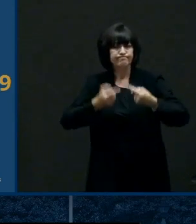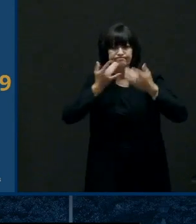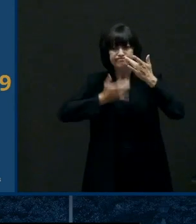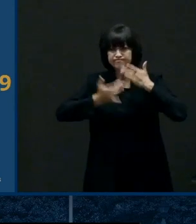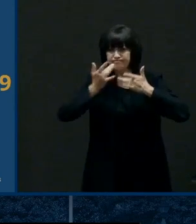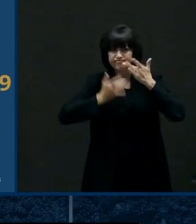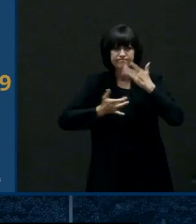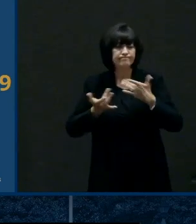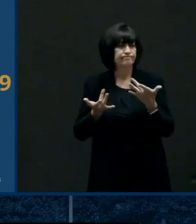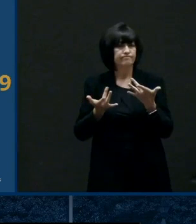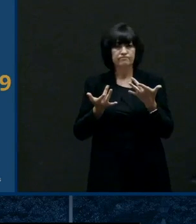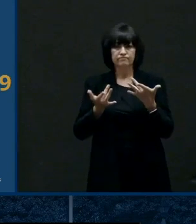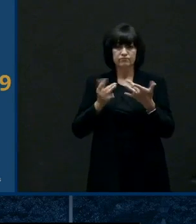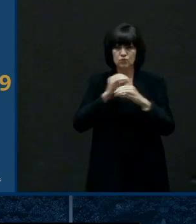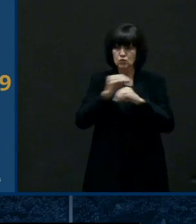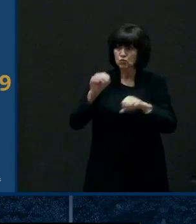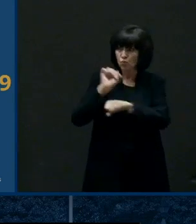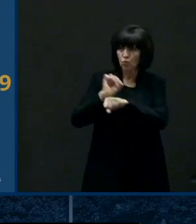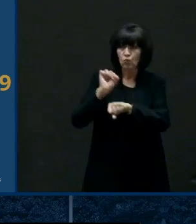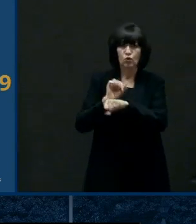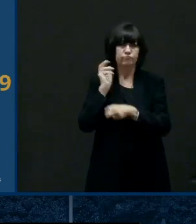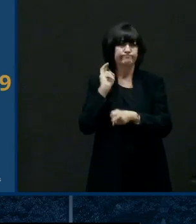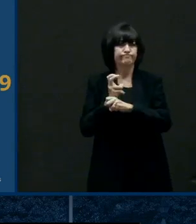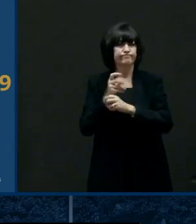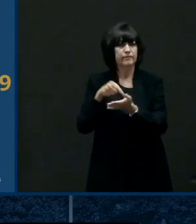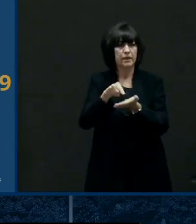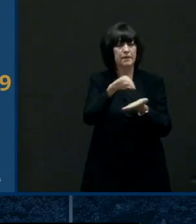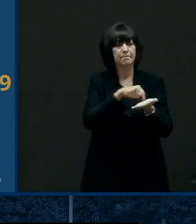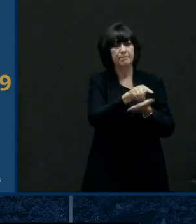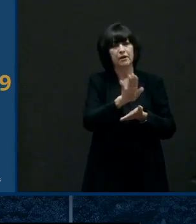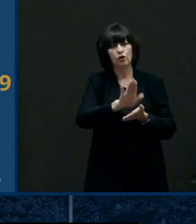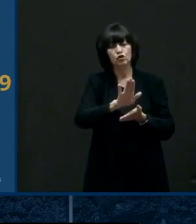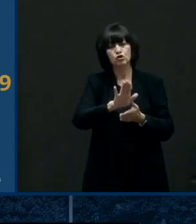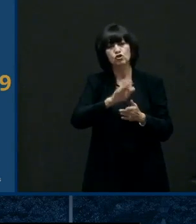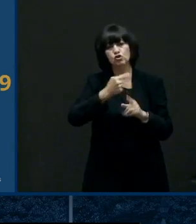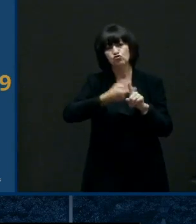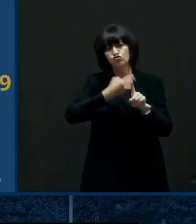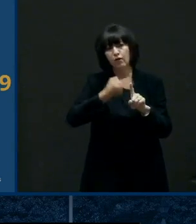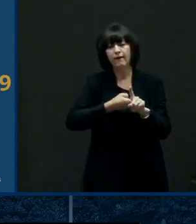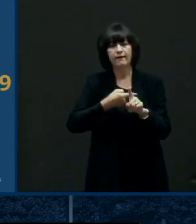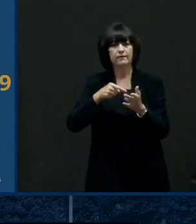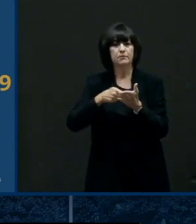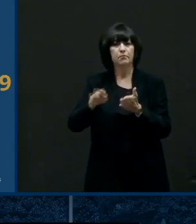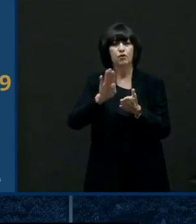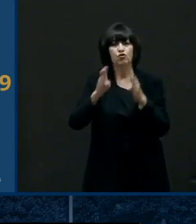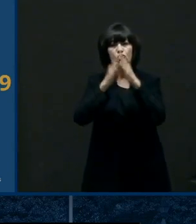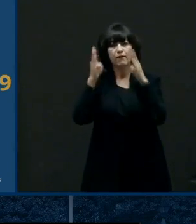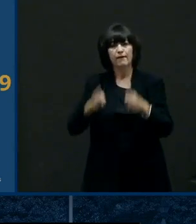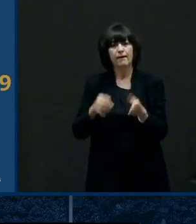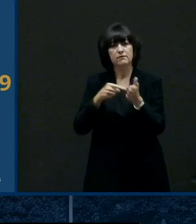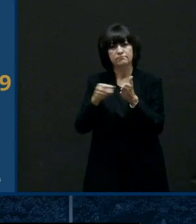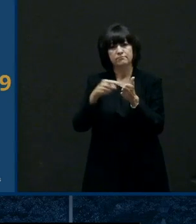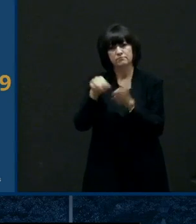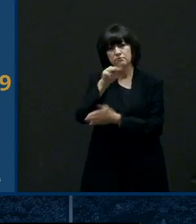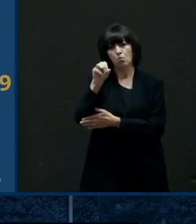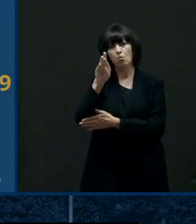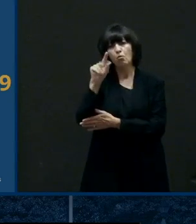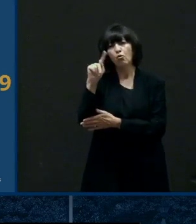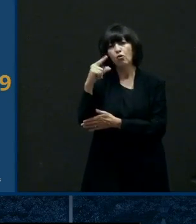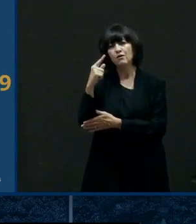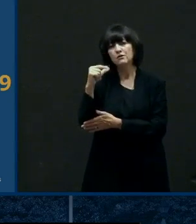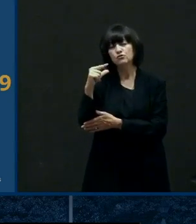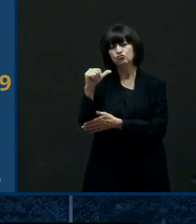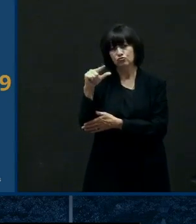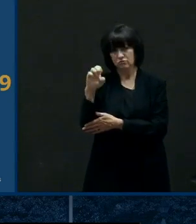unemployed not able to go to work uh not able to pay the rent or pay their mortgage we have some assistance to get them